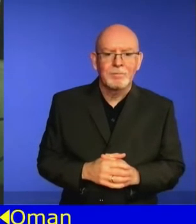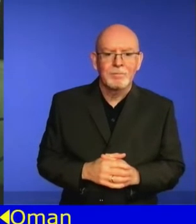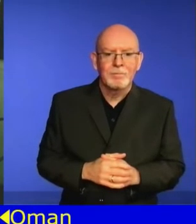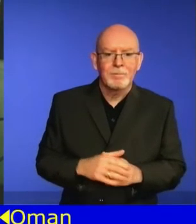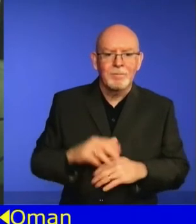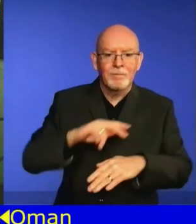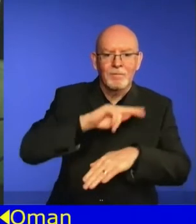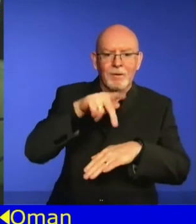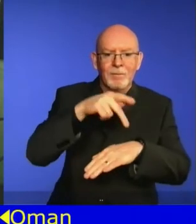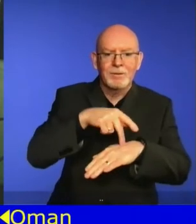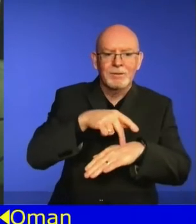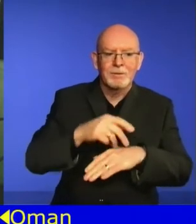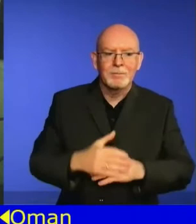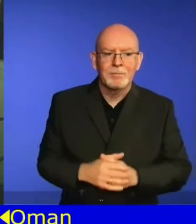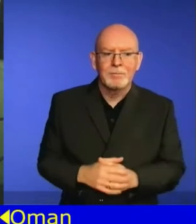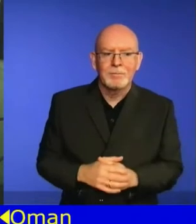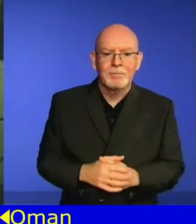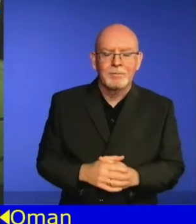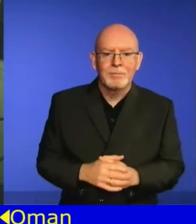Poland,